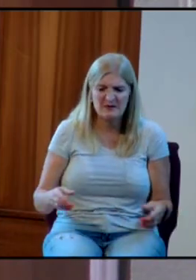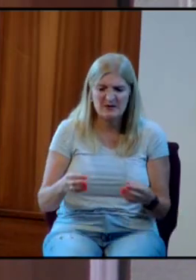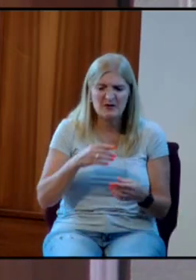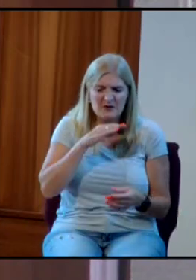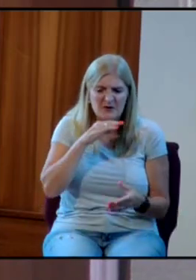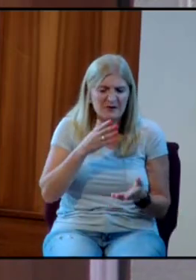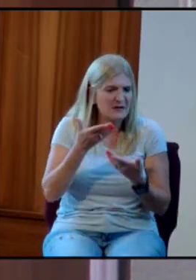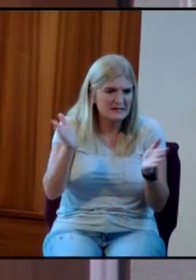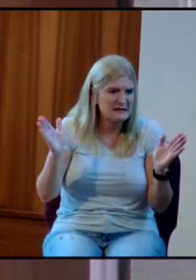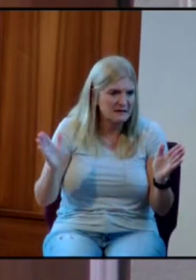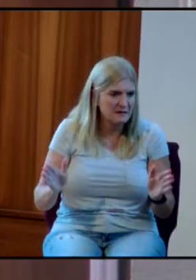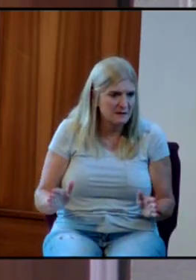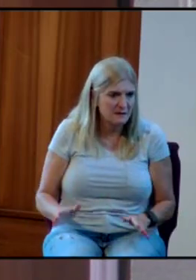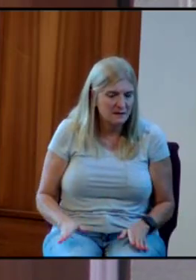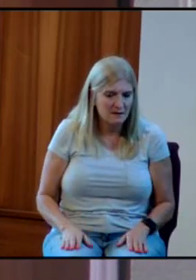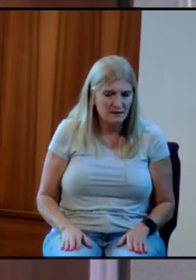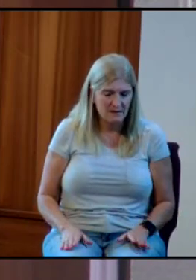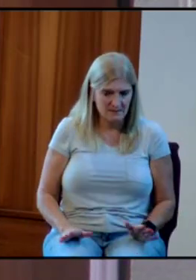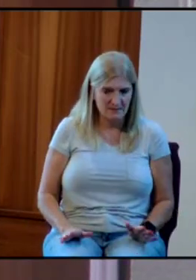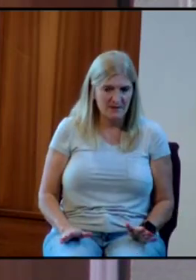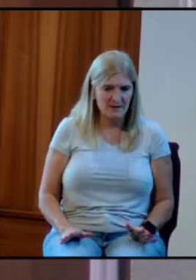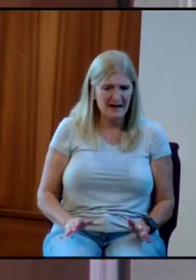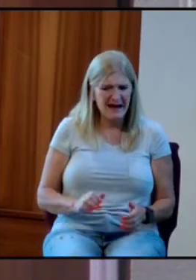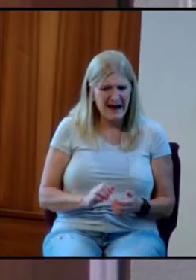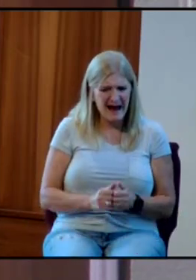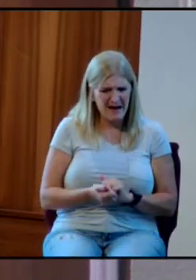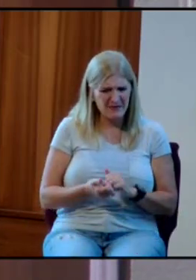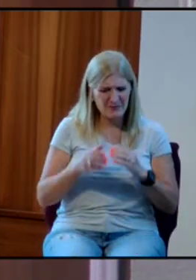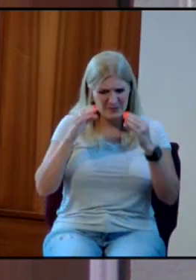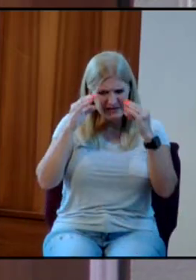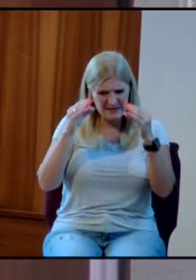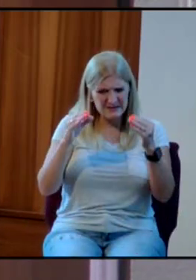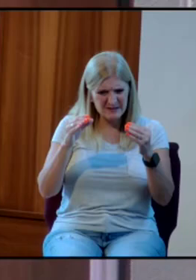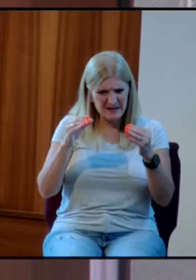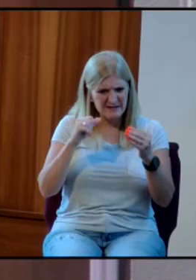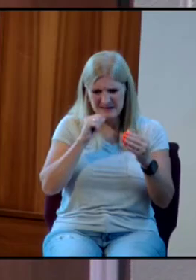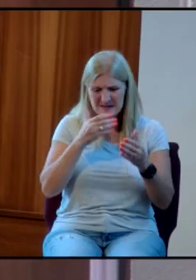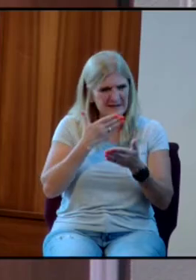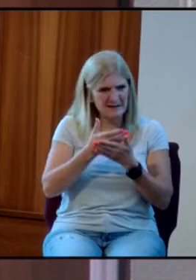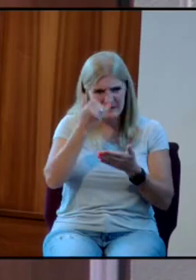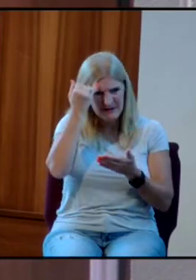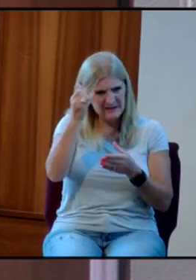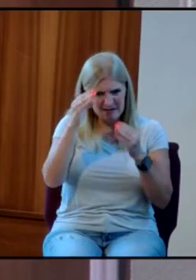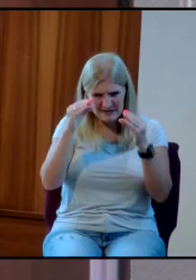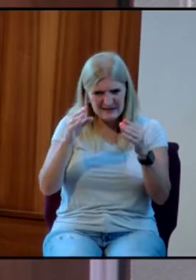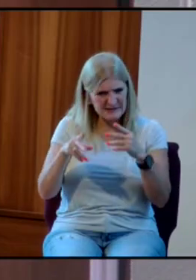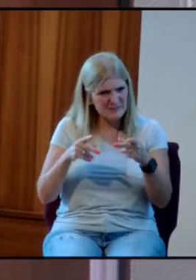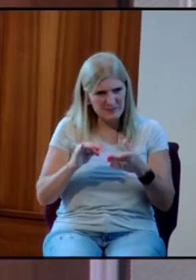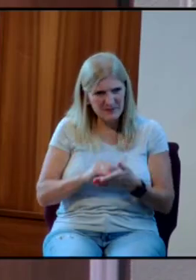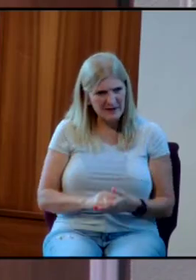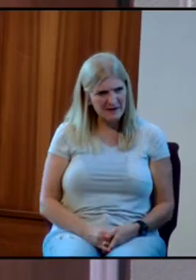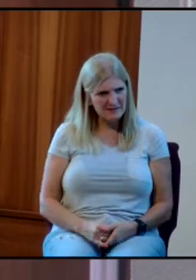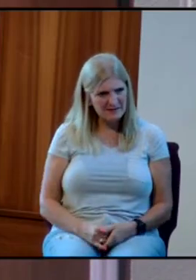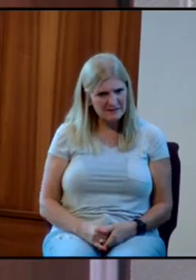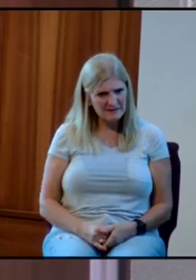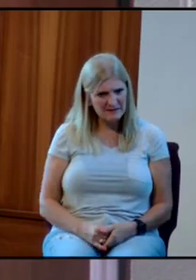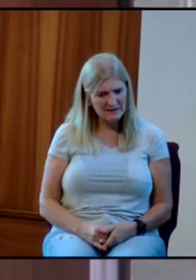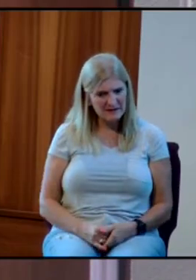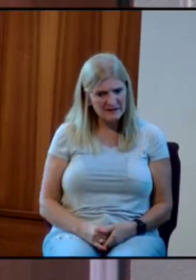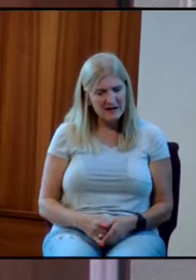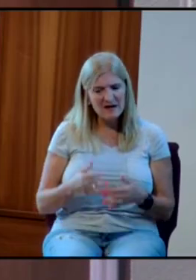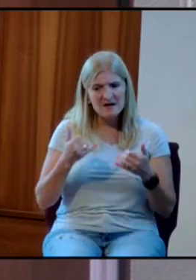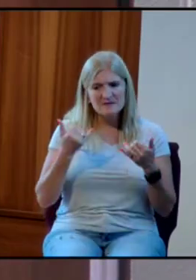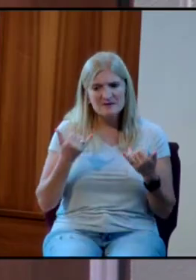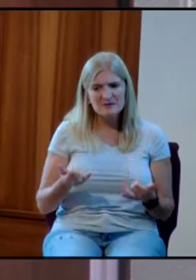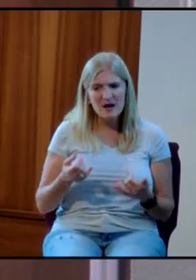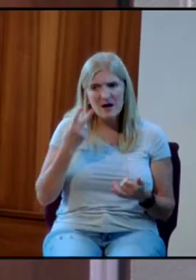And what result did teaching a generation that produce? It has produced the ugliness